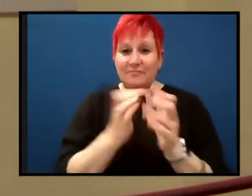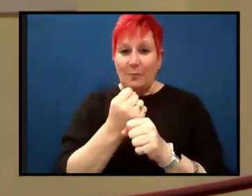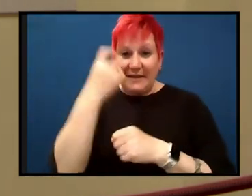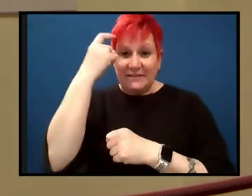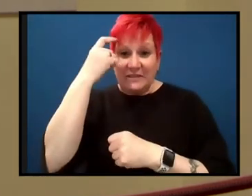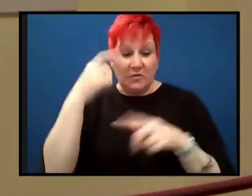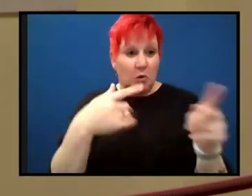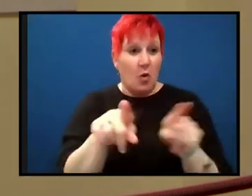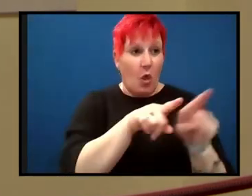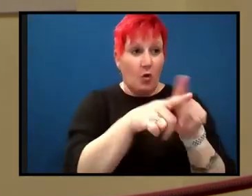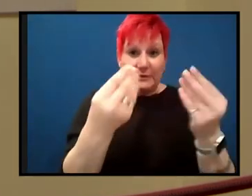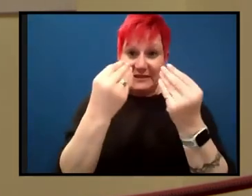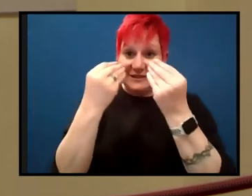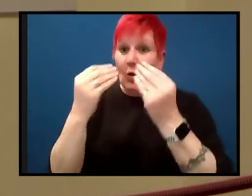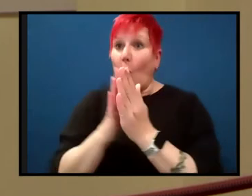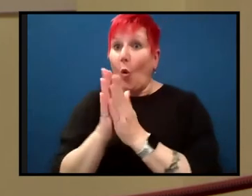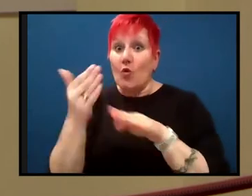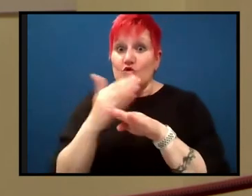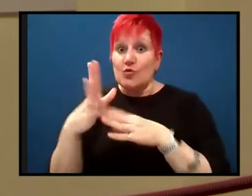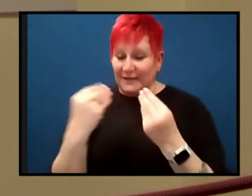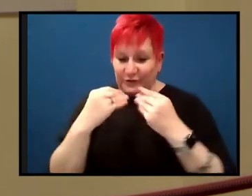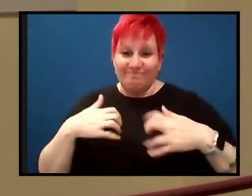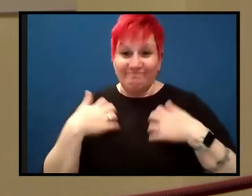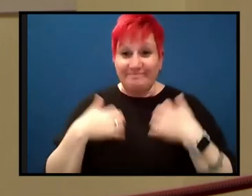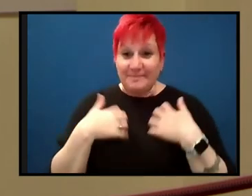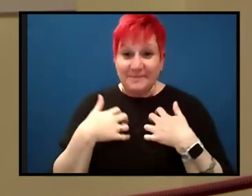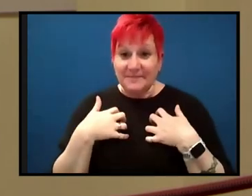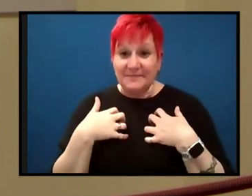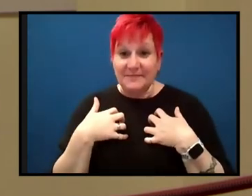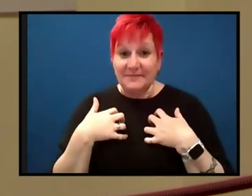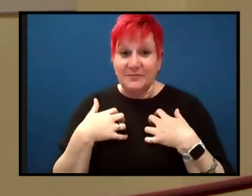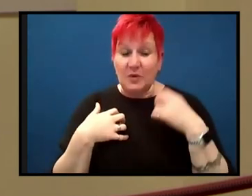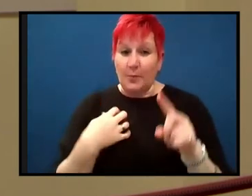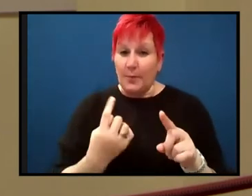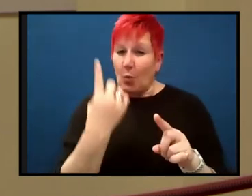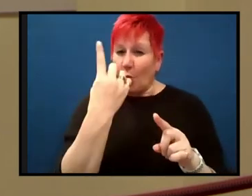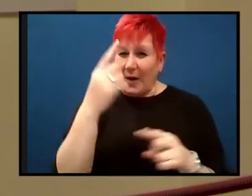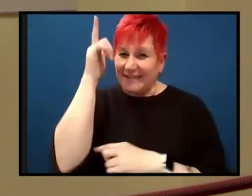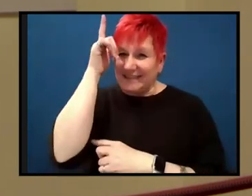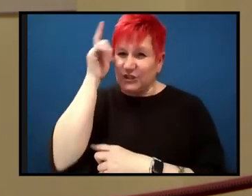learning about. So we were really excited by it. Um, but, uh, one of our teachers,